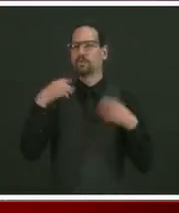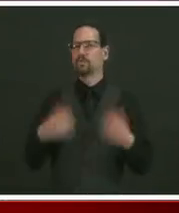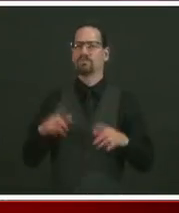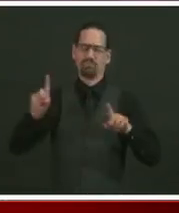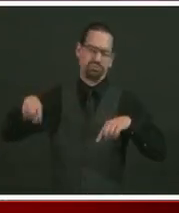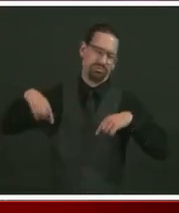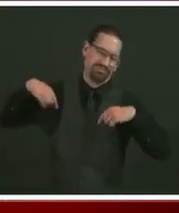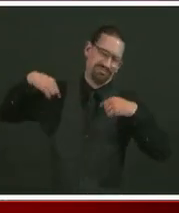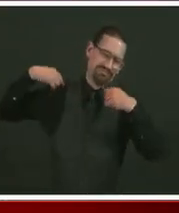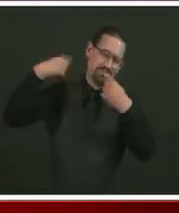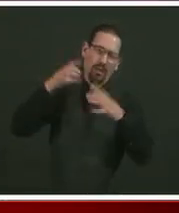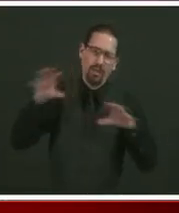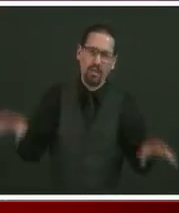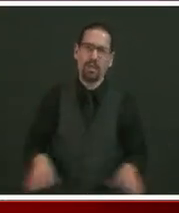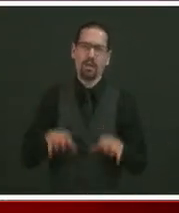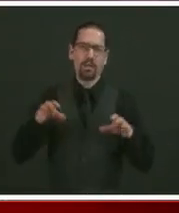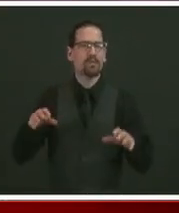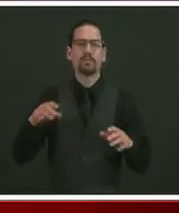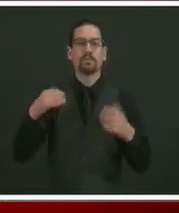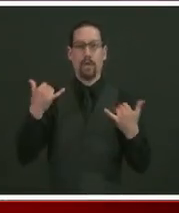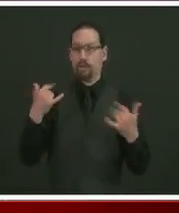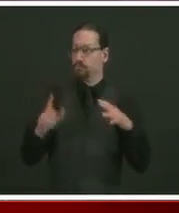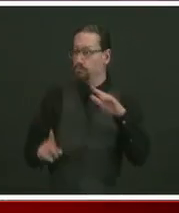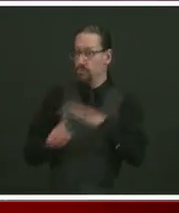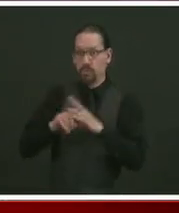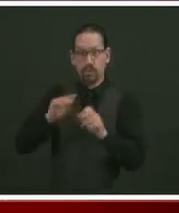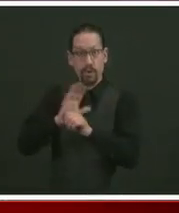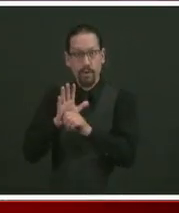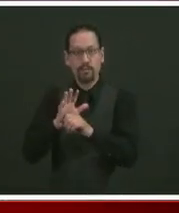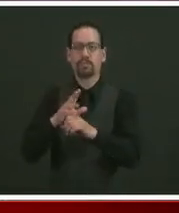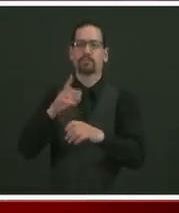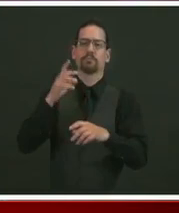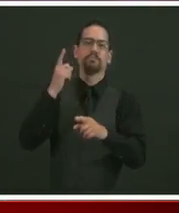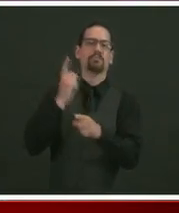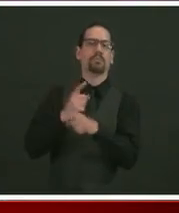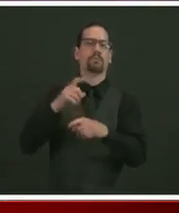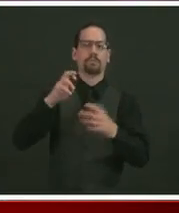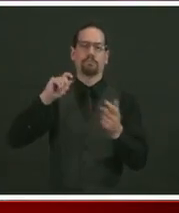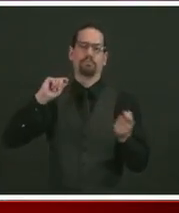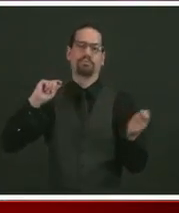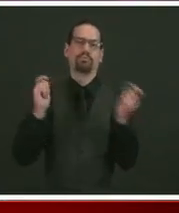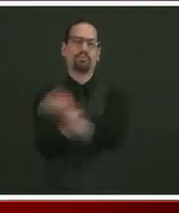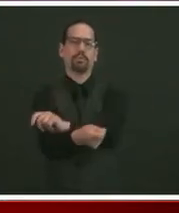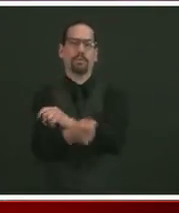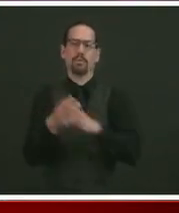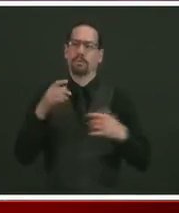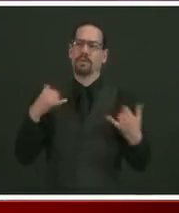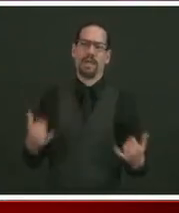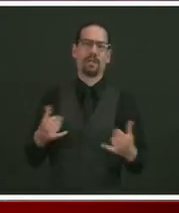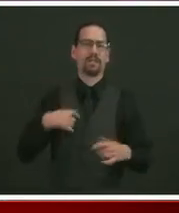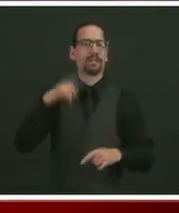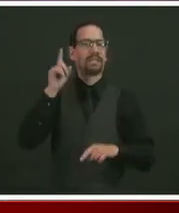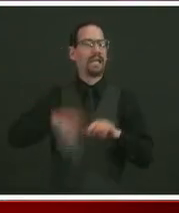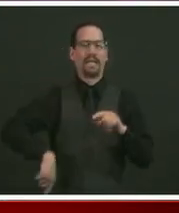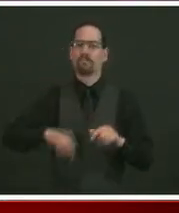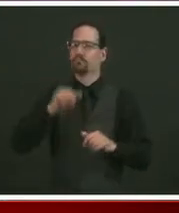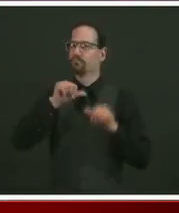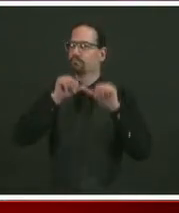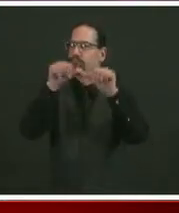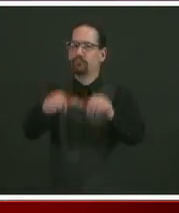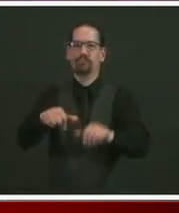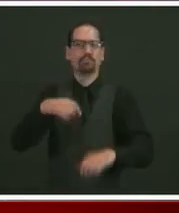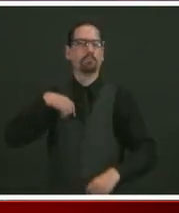unprecedented change in our health care system in a way that we can increase quality, decrease